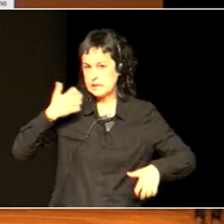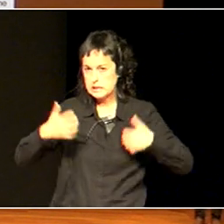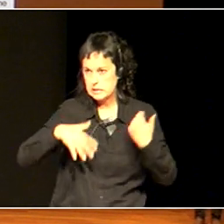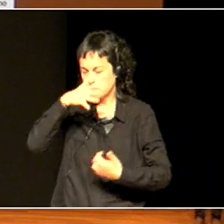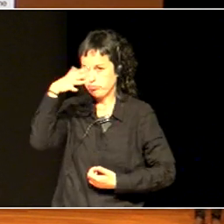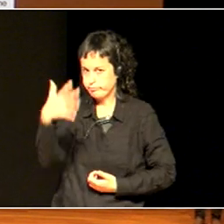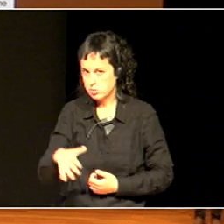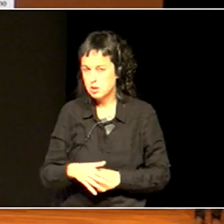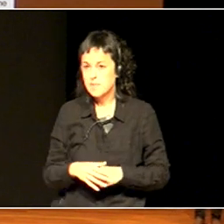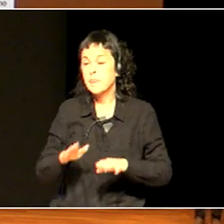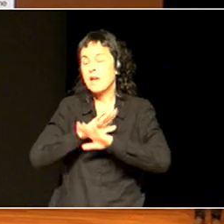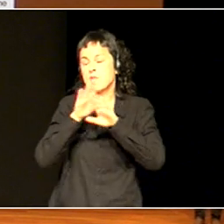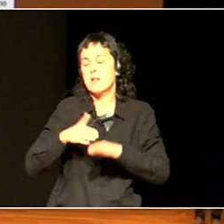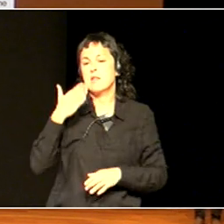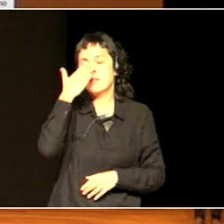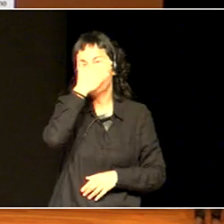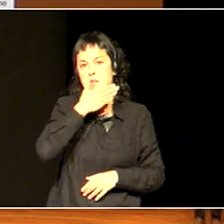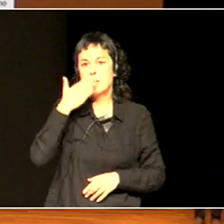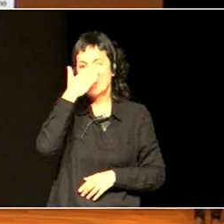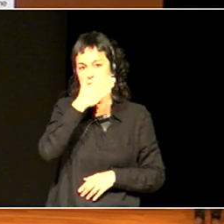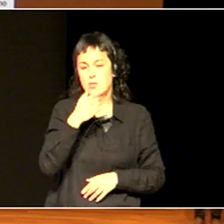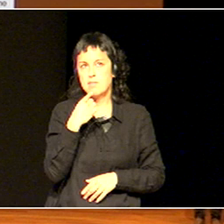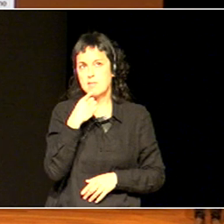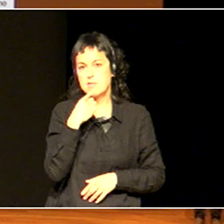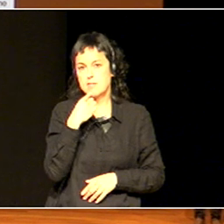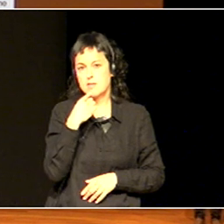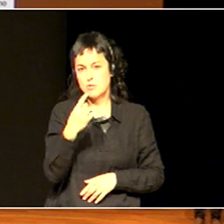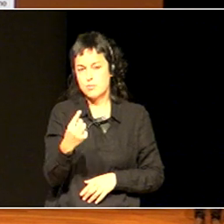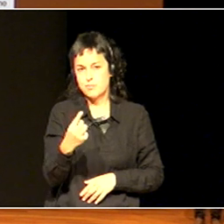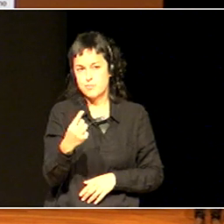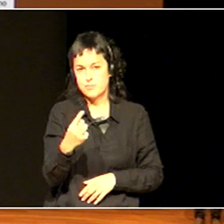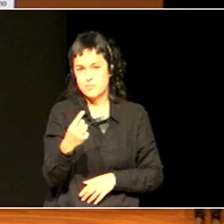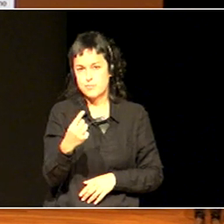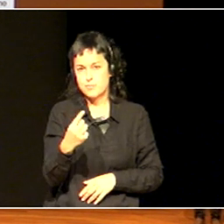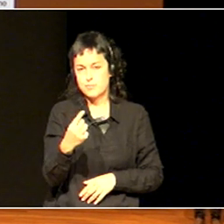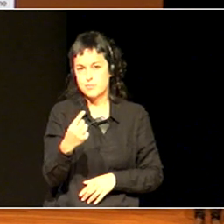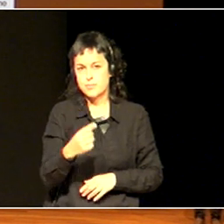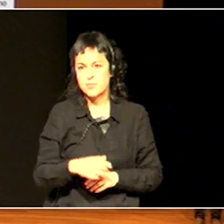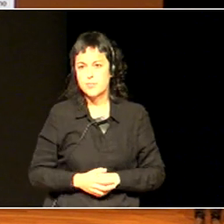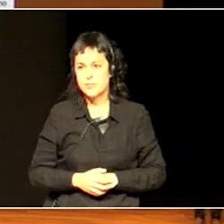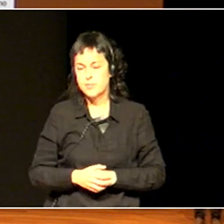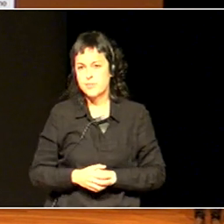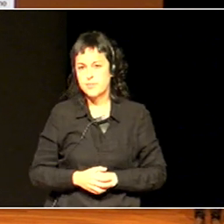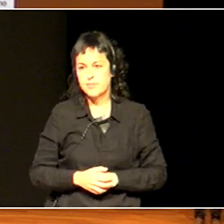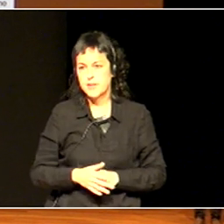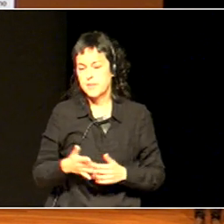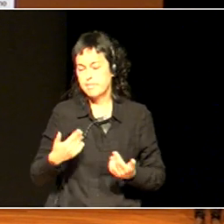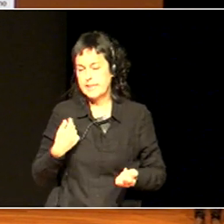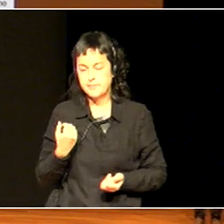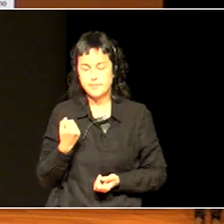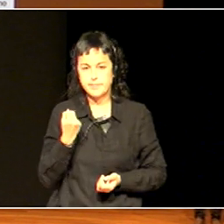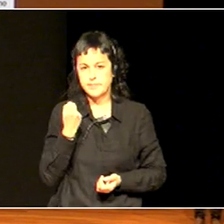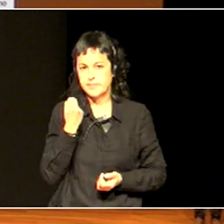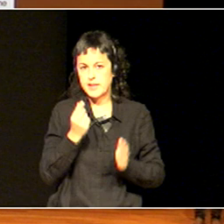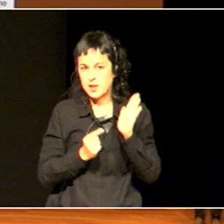take the number off the front of the book, but they have to put it on the back of the book. But you know, you have a book.